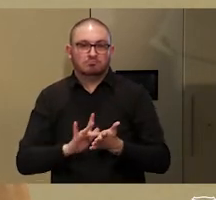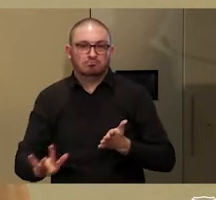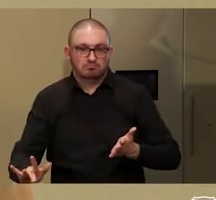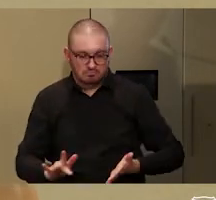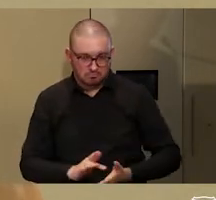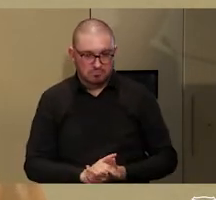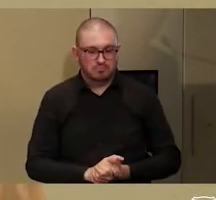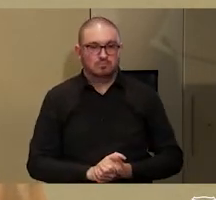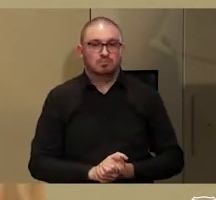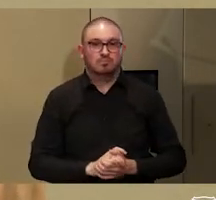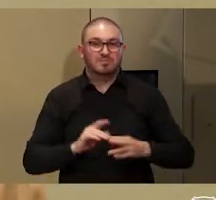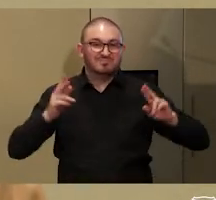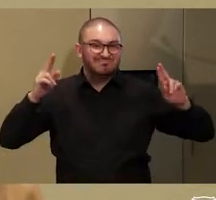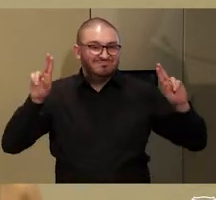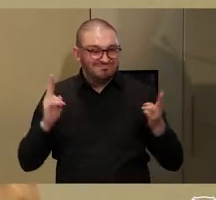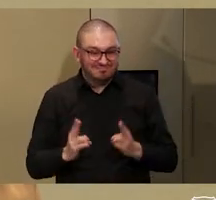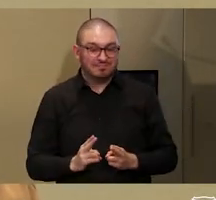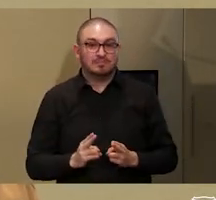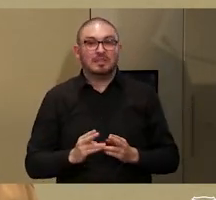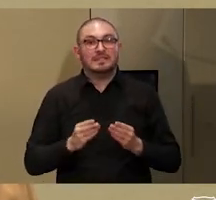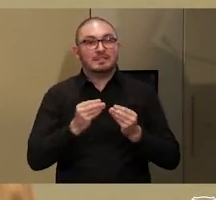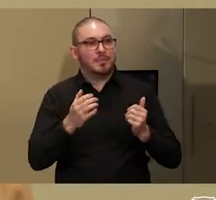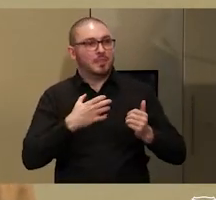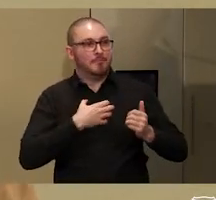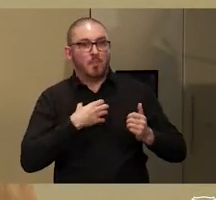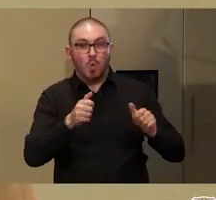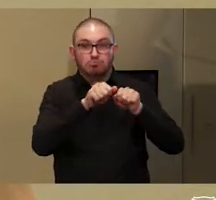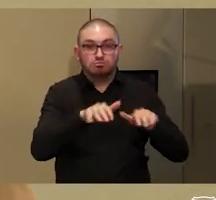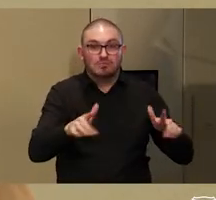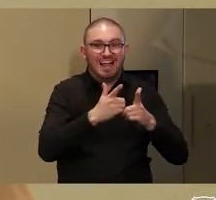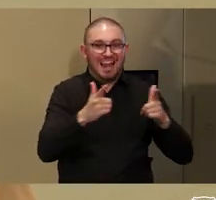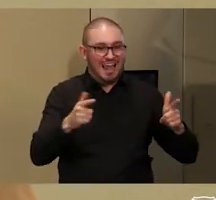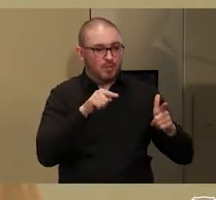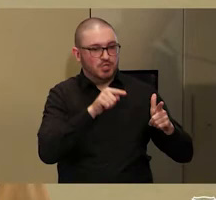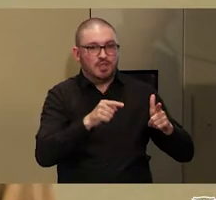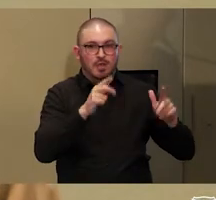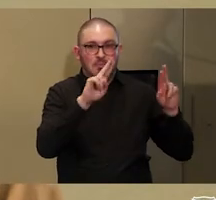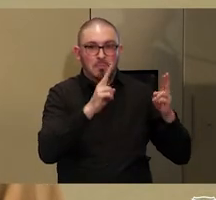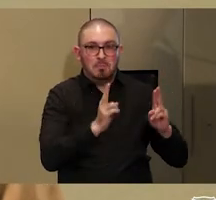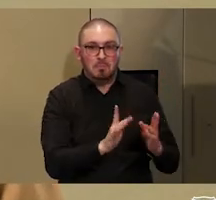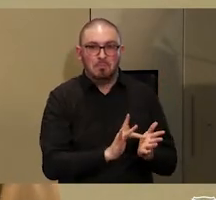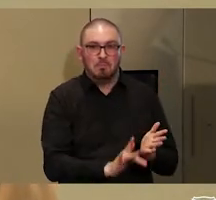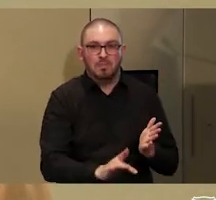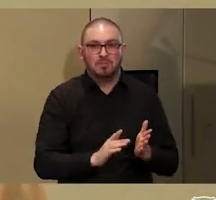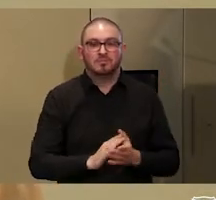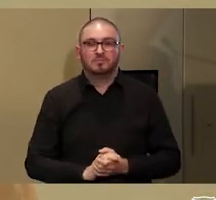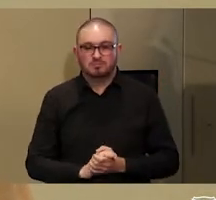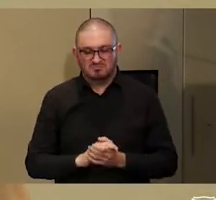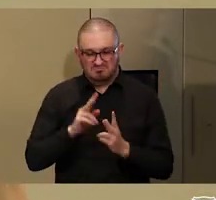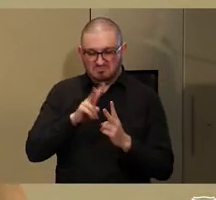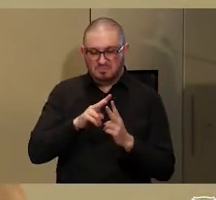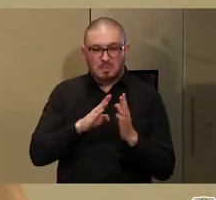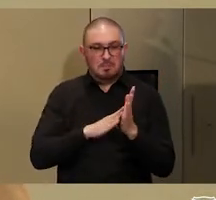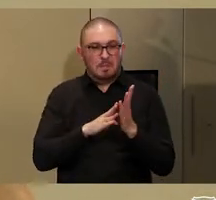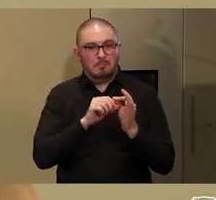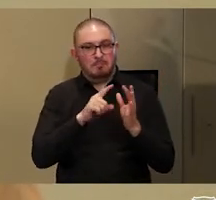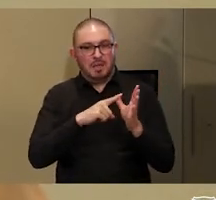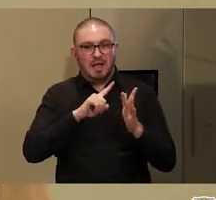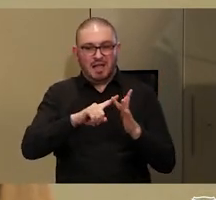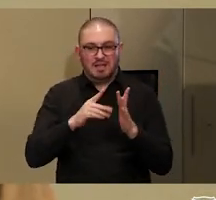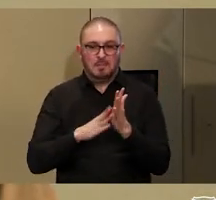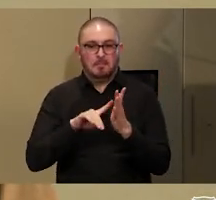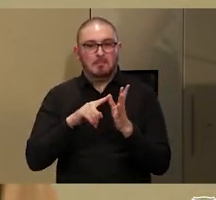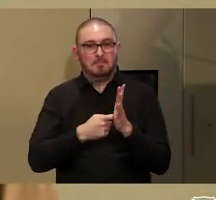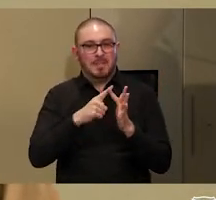decline also in the usage of even some of the larger language groups like Mumbai and Makasai as intermarriage